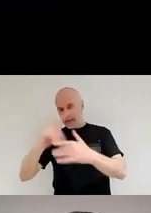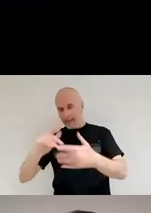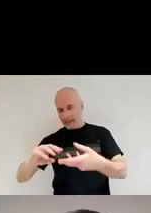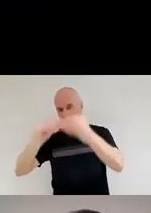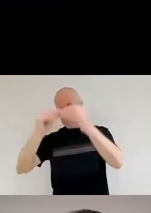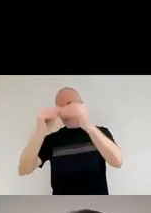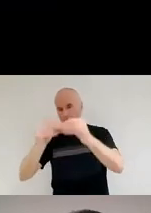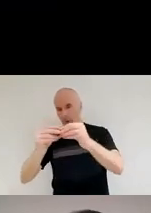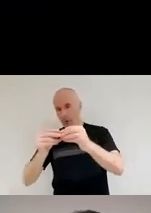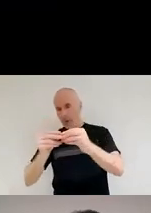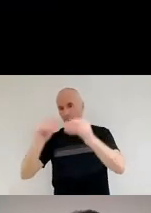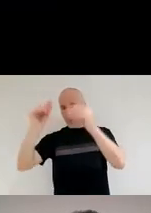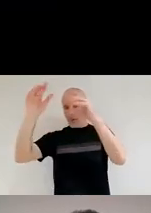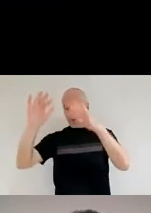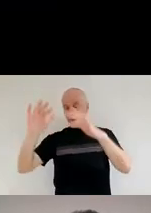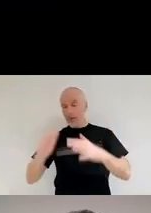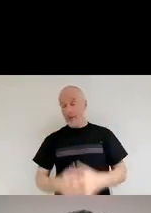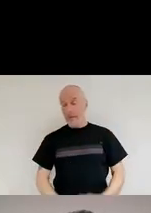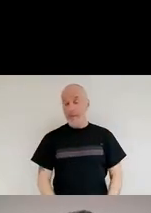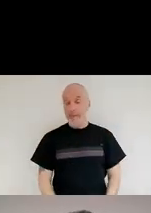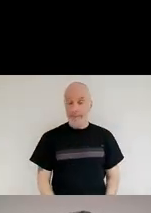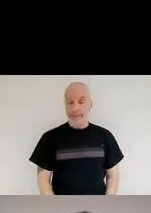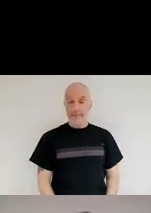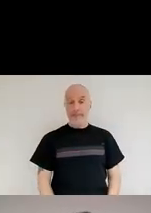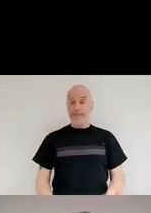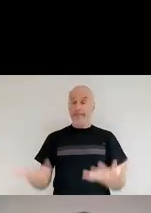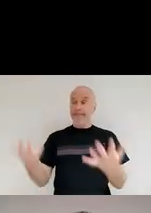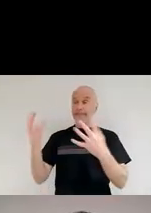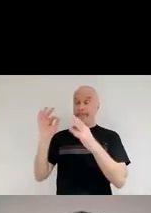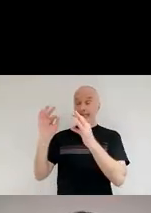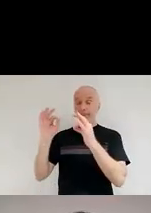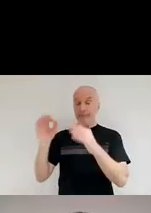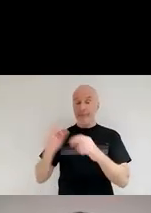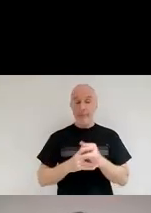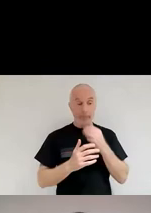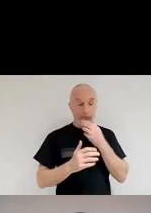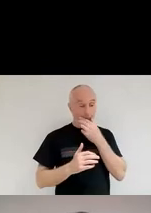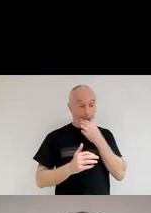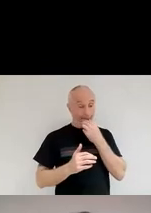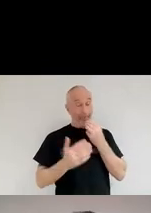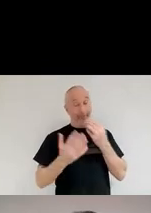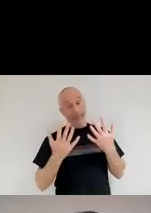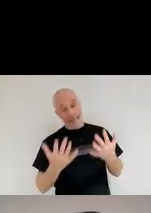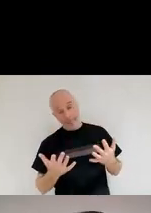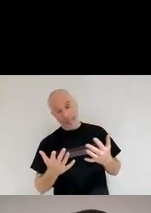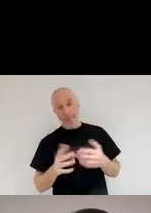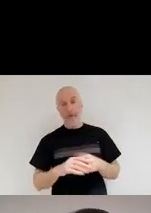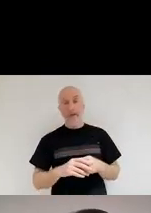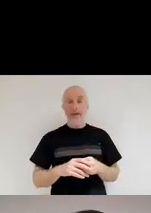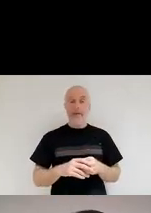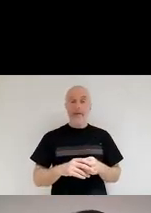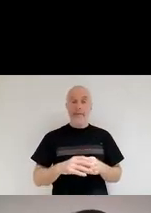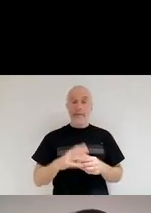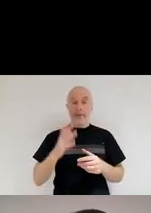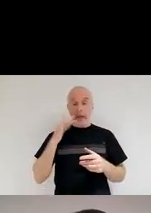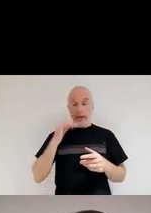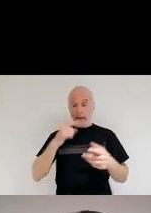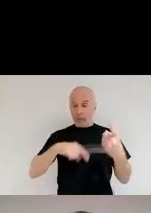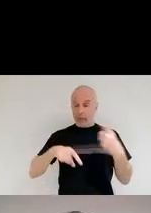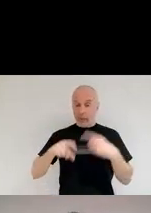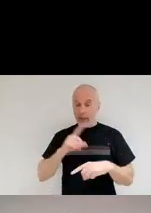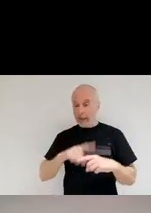everything going for them. Except that when we look at the stars, these stars are extremely hot.